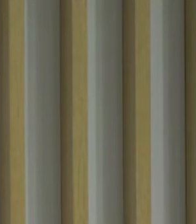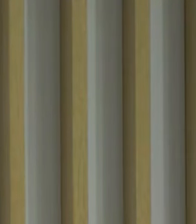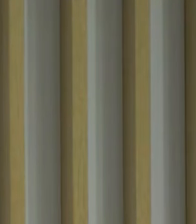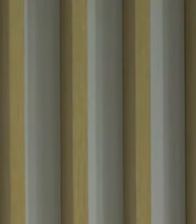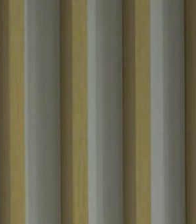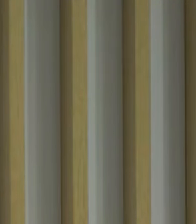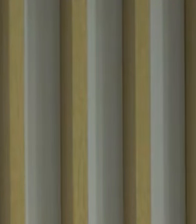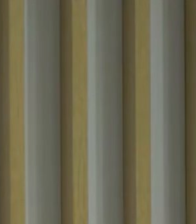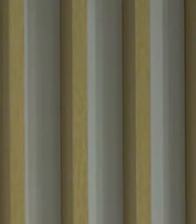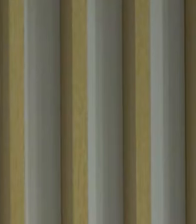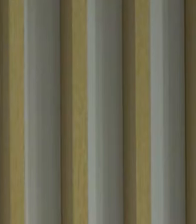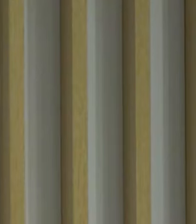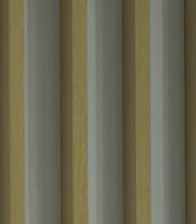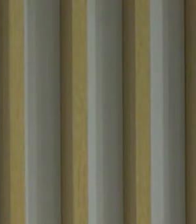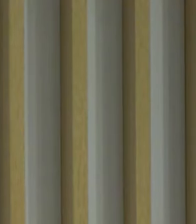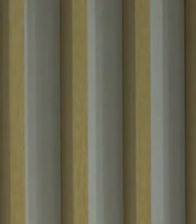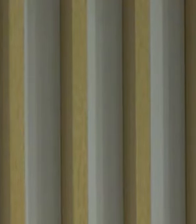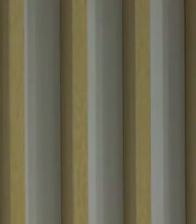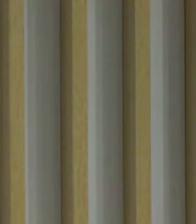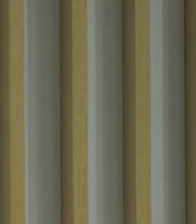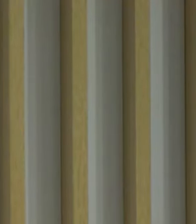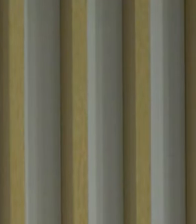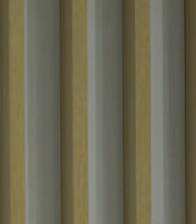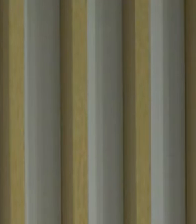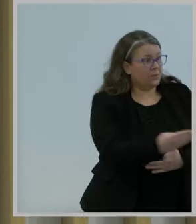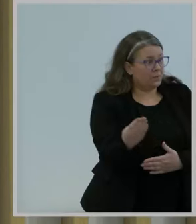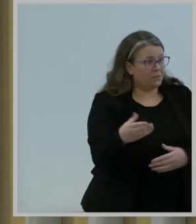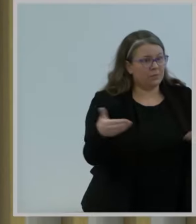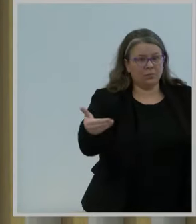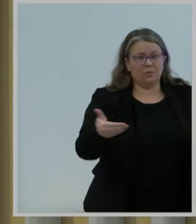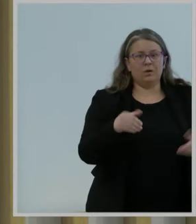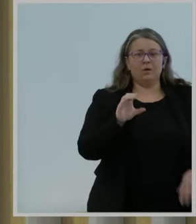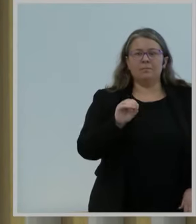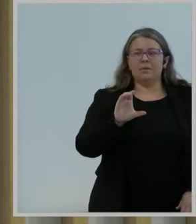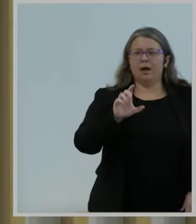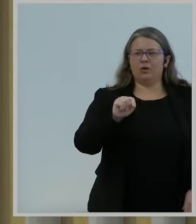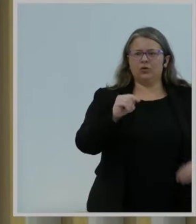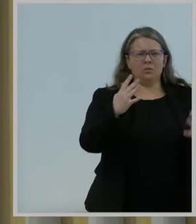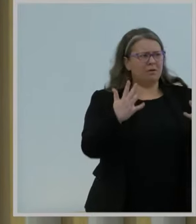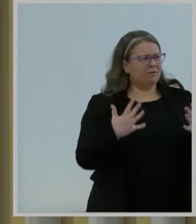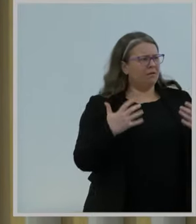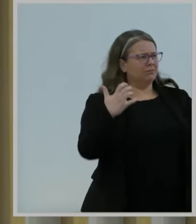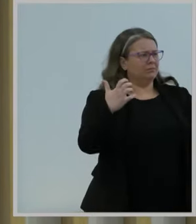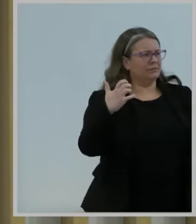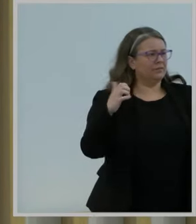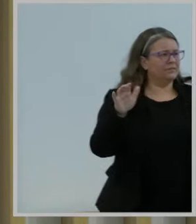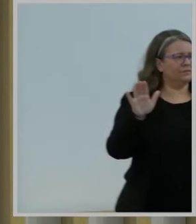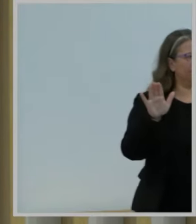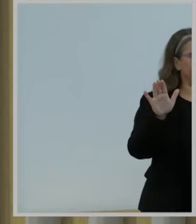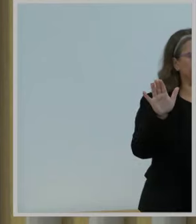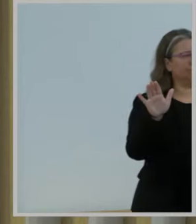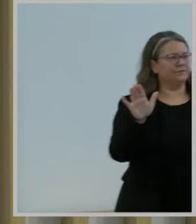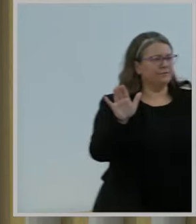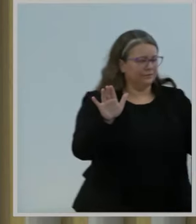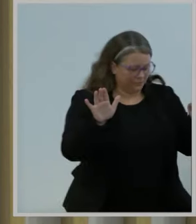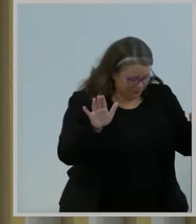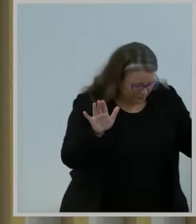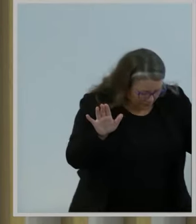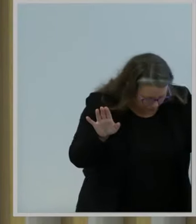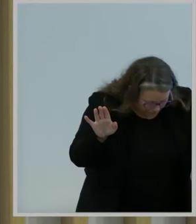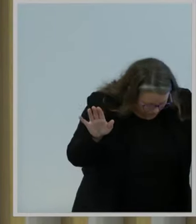Good morning and welcome to the October full house open meeting of the Federal Communications Commission.